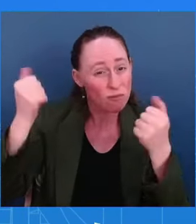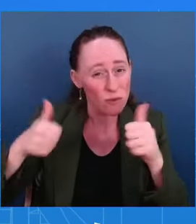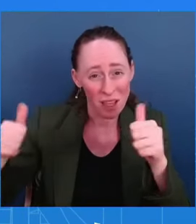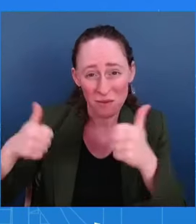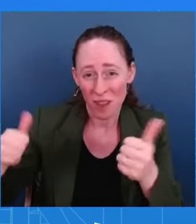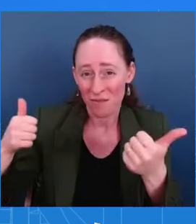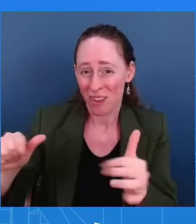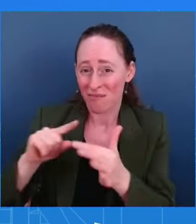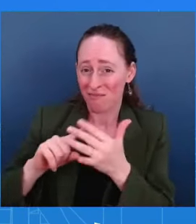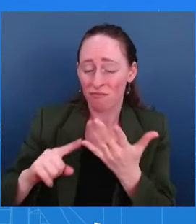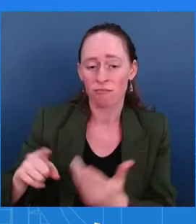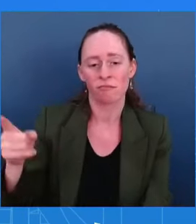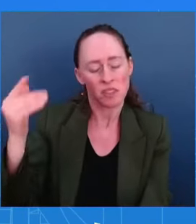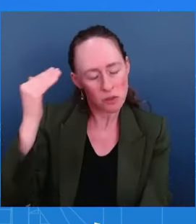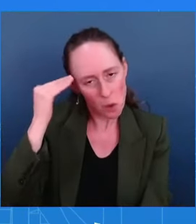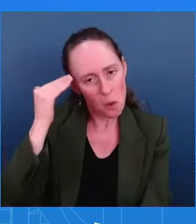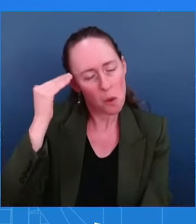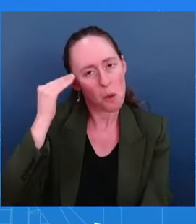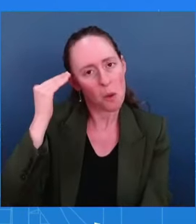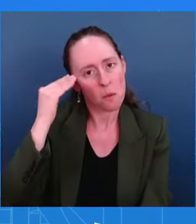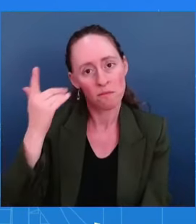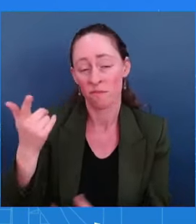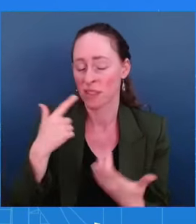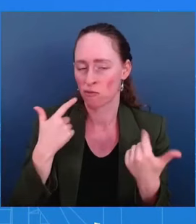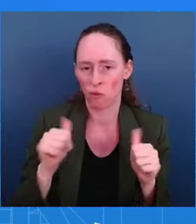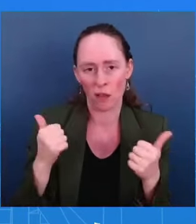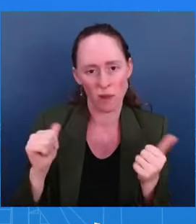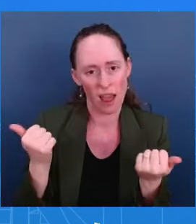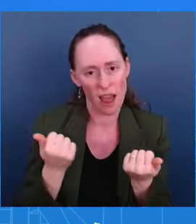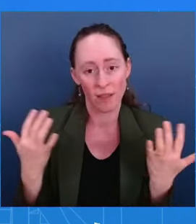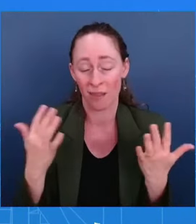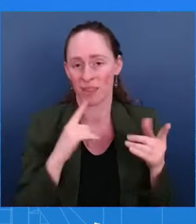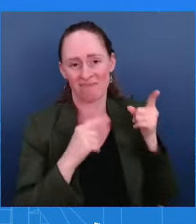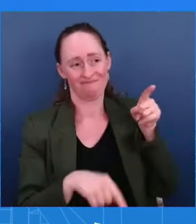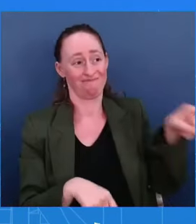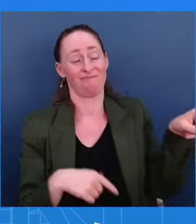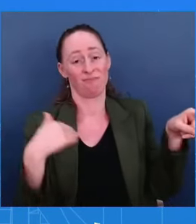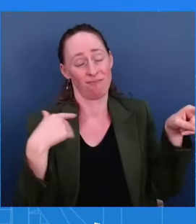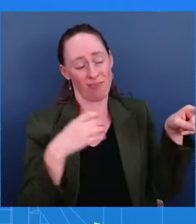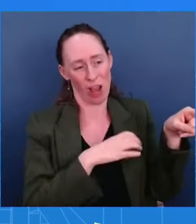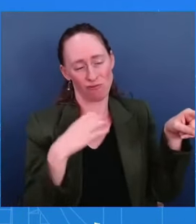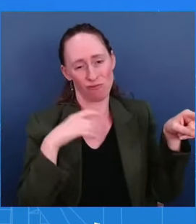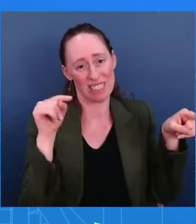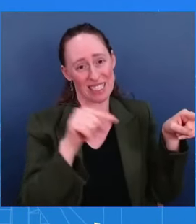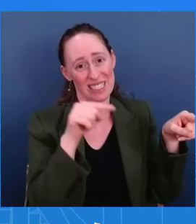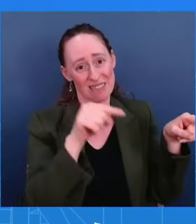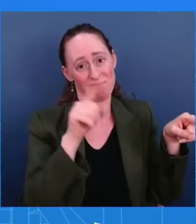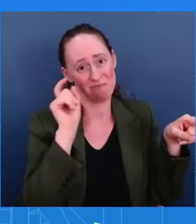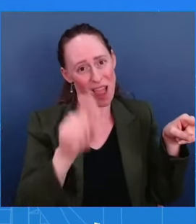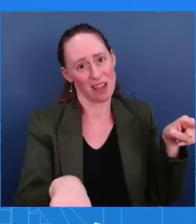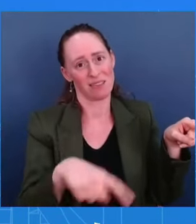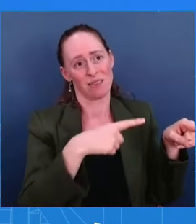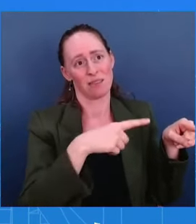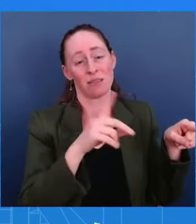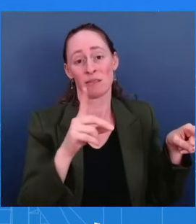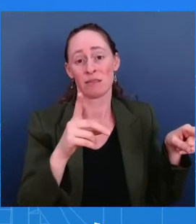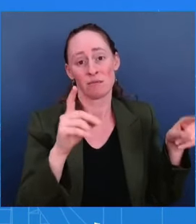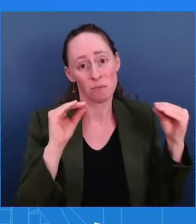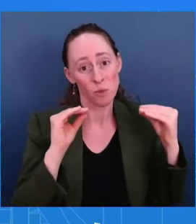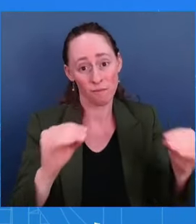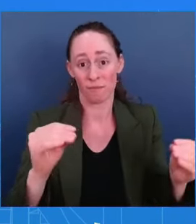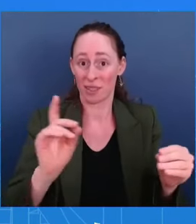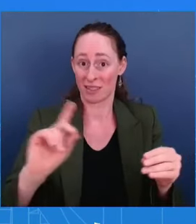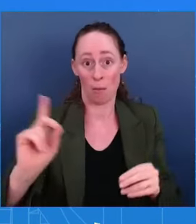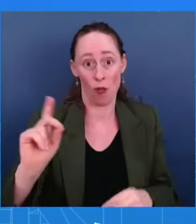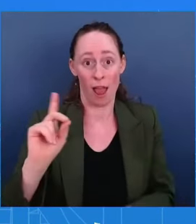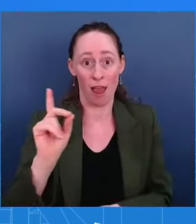do need Republicans in Congress to act. We do. We do need them to act. Democrats are ready. They need to join us.